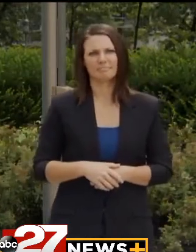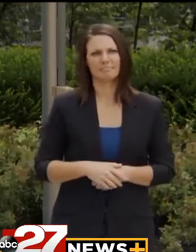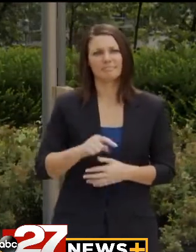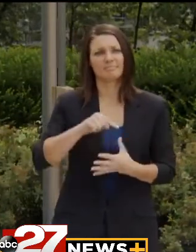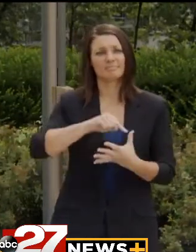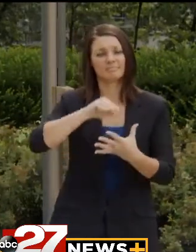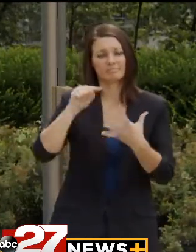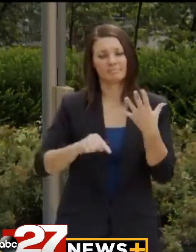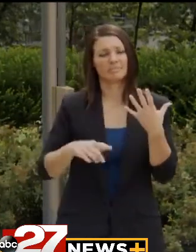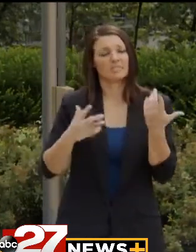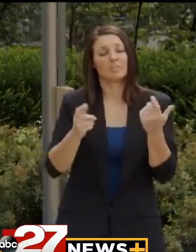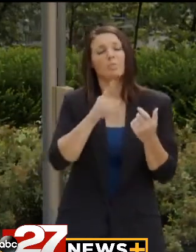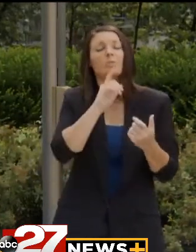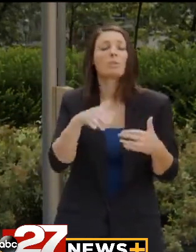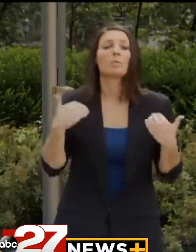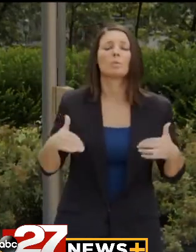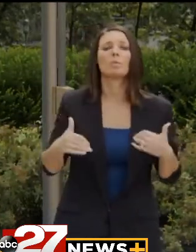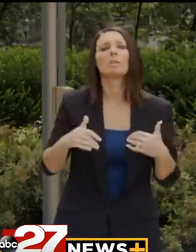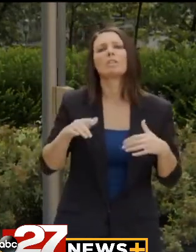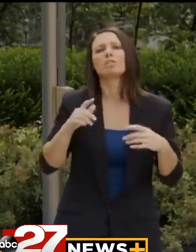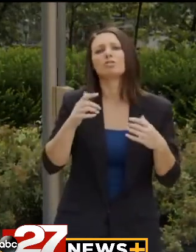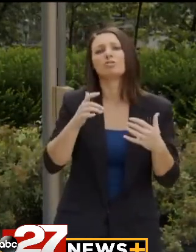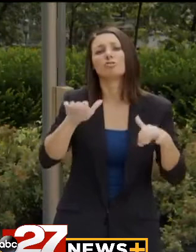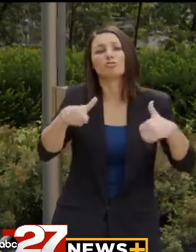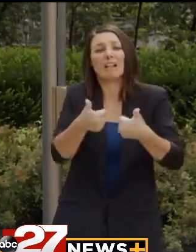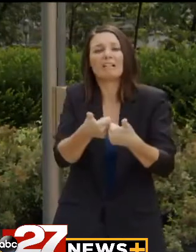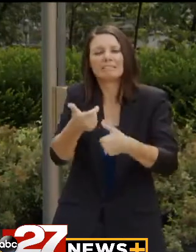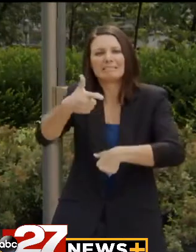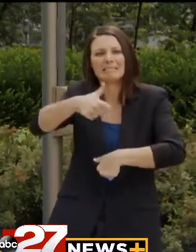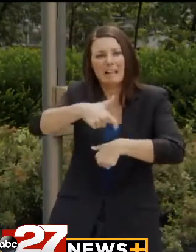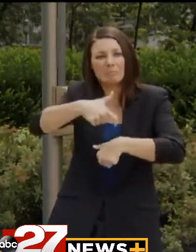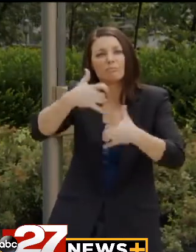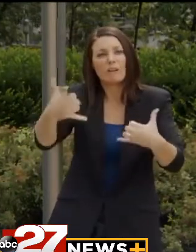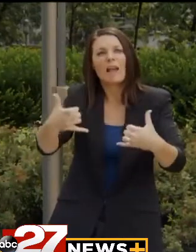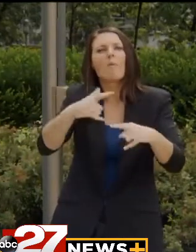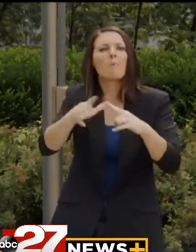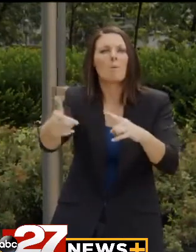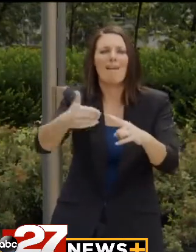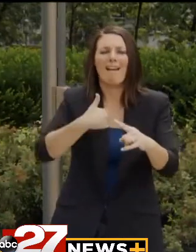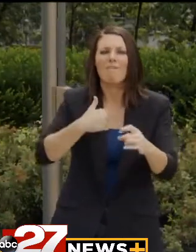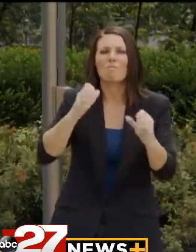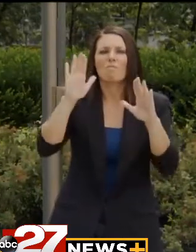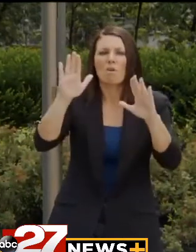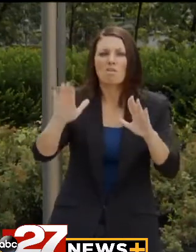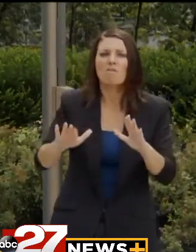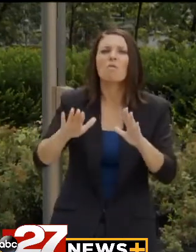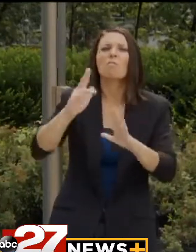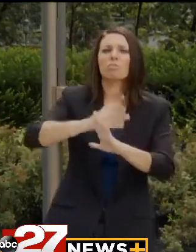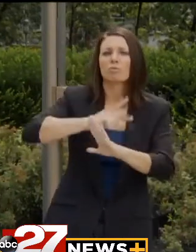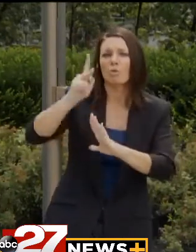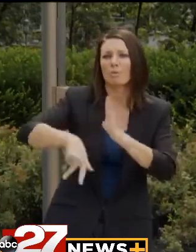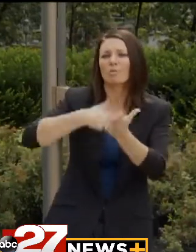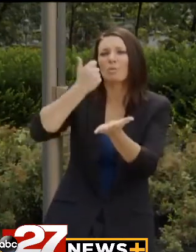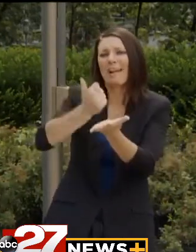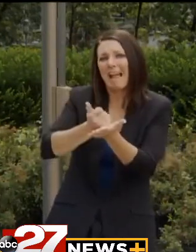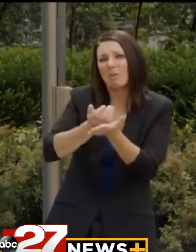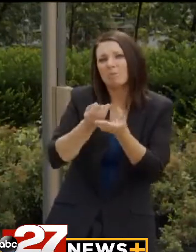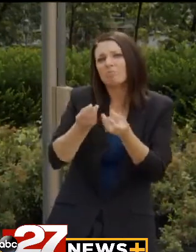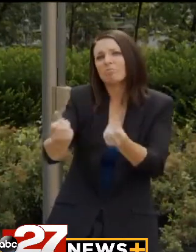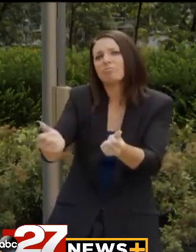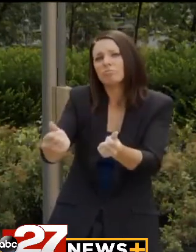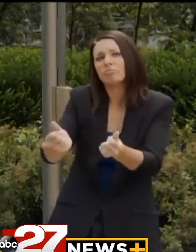are incredibly challenging times, but that's why DHS and these programs exist to make difficult times a little easier